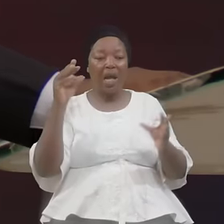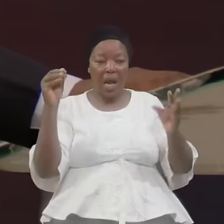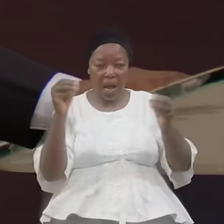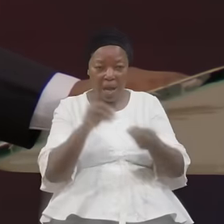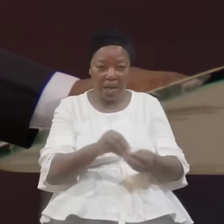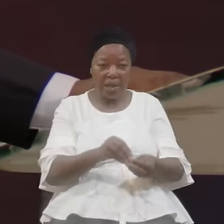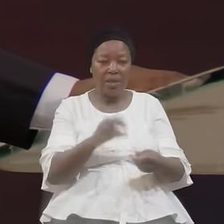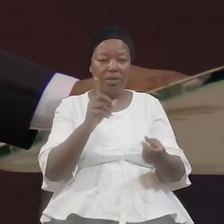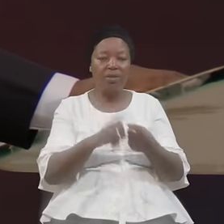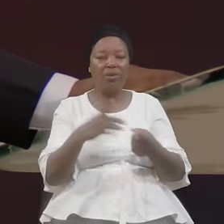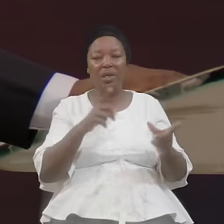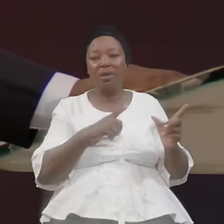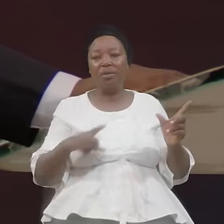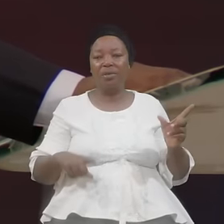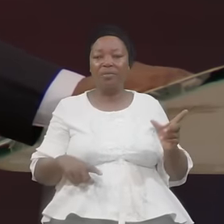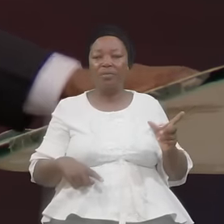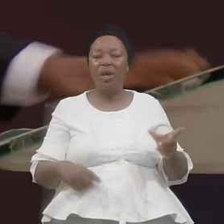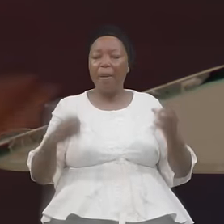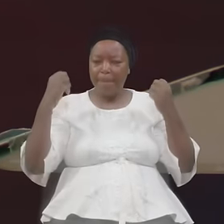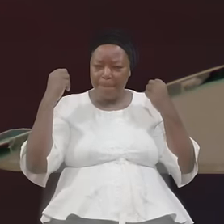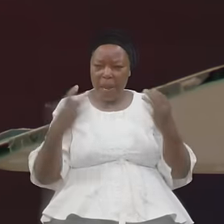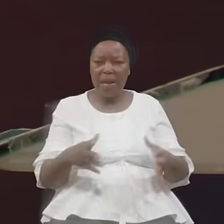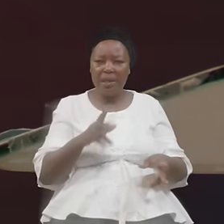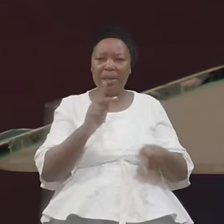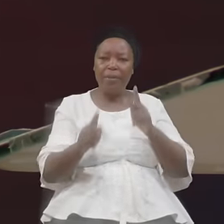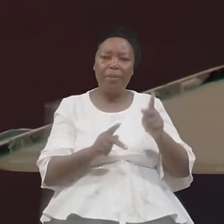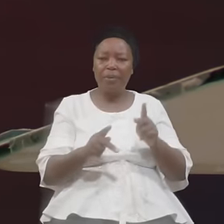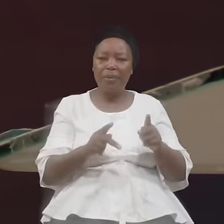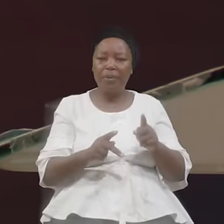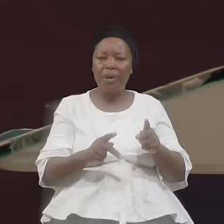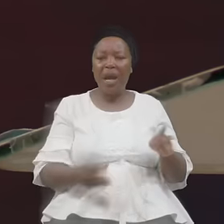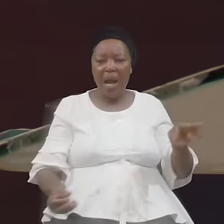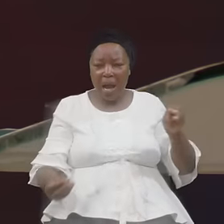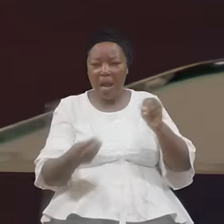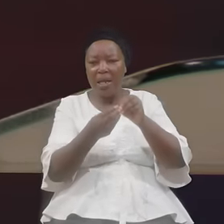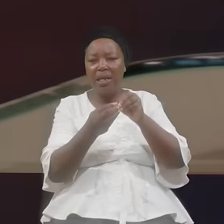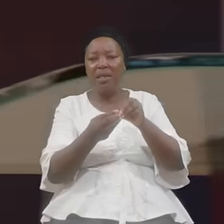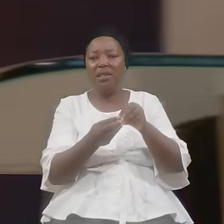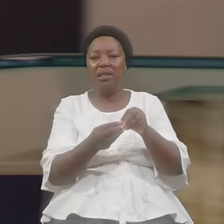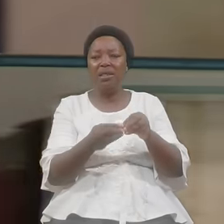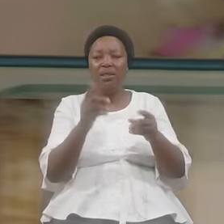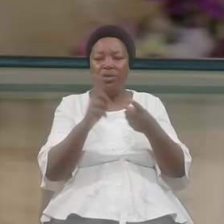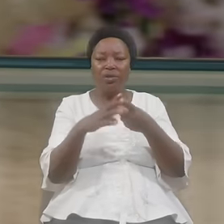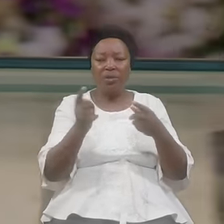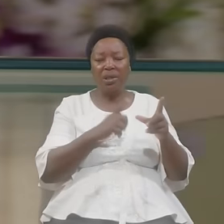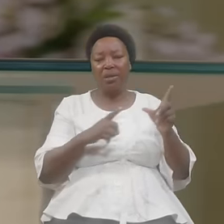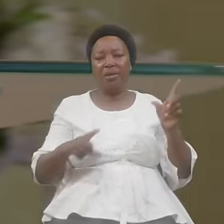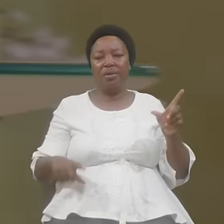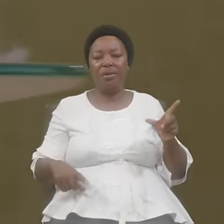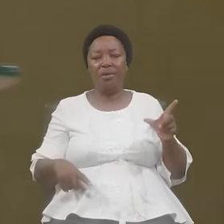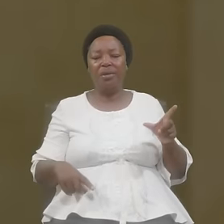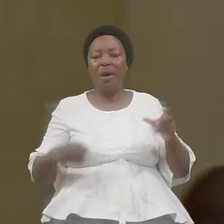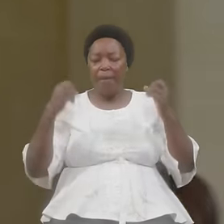Unto The Lord Much People Added Unto The Lord